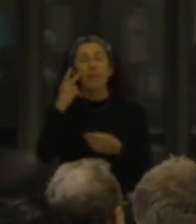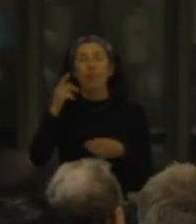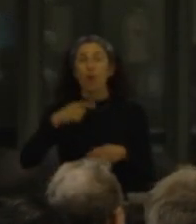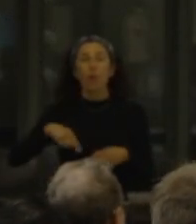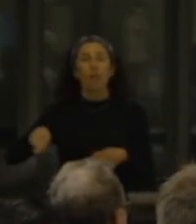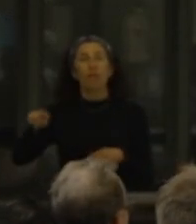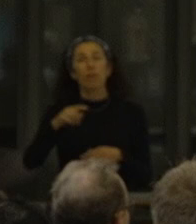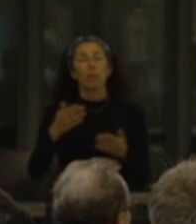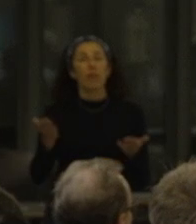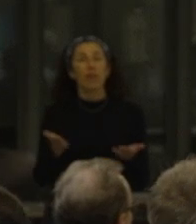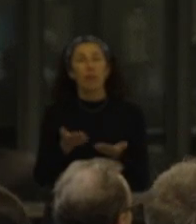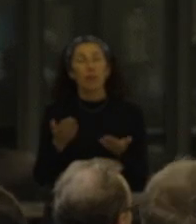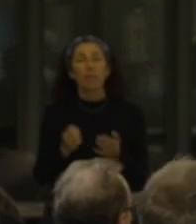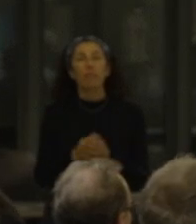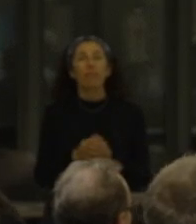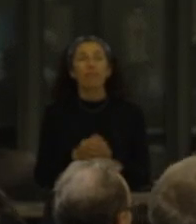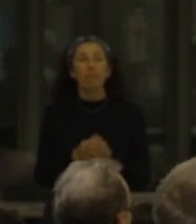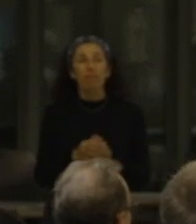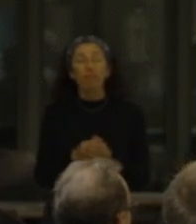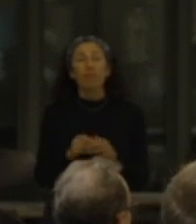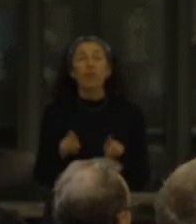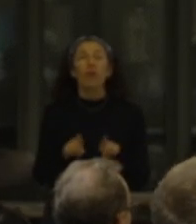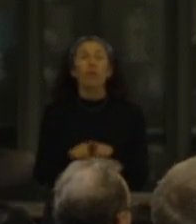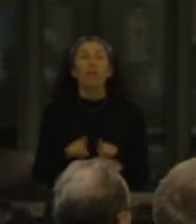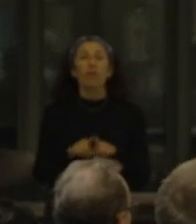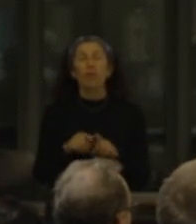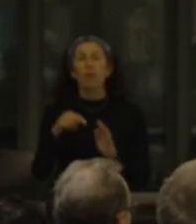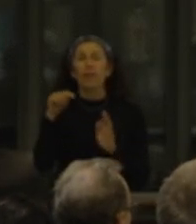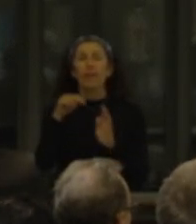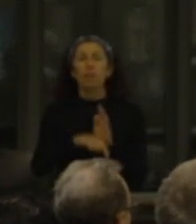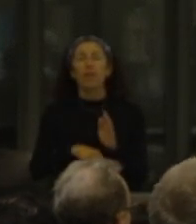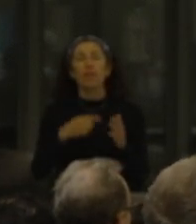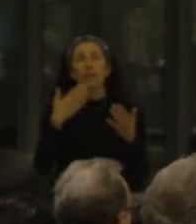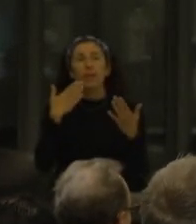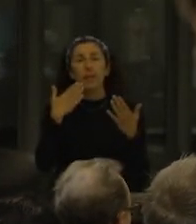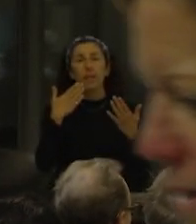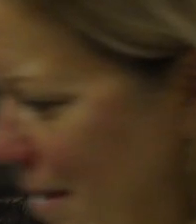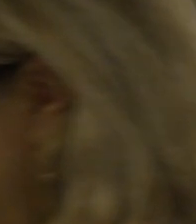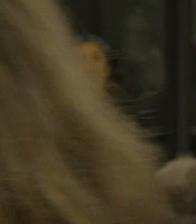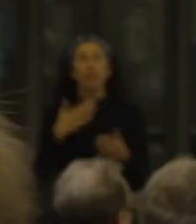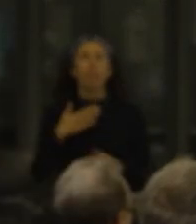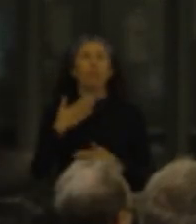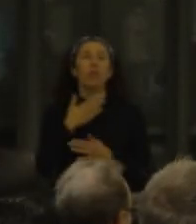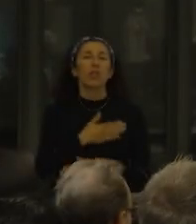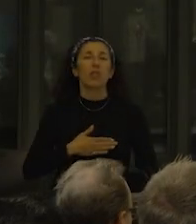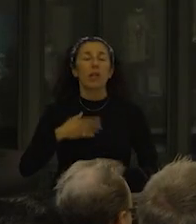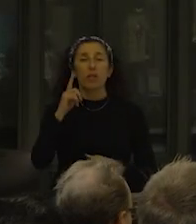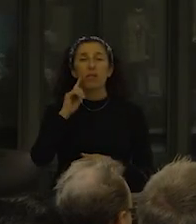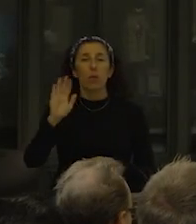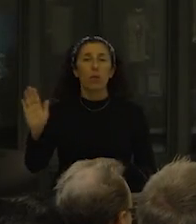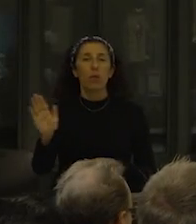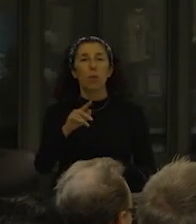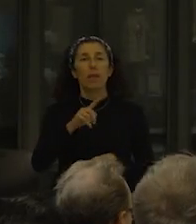here and I want to express our sincere thanks gratitude for your spending some time with us this